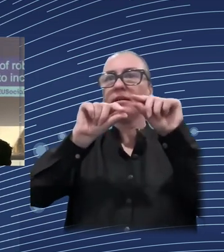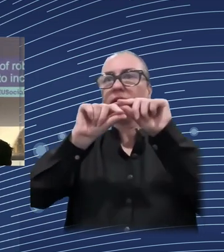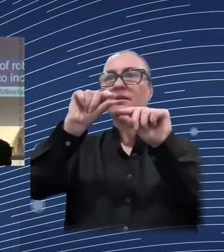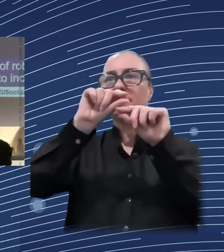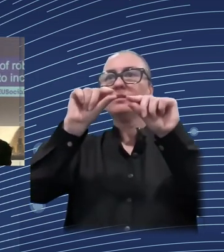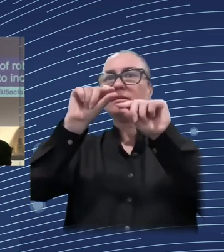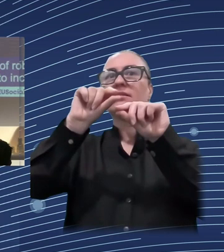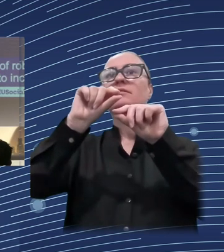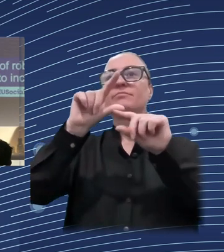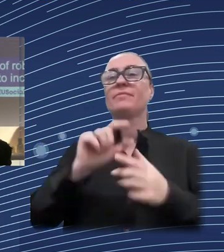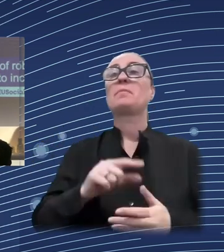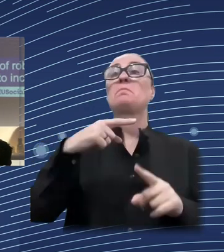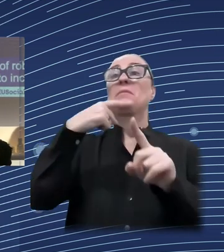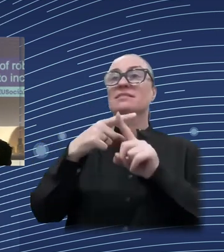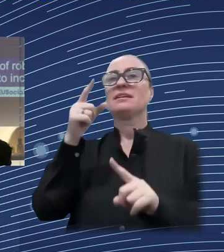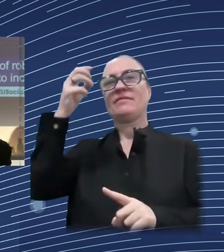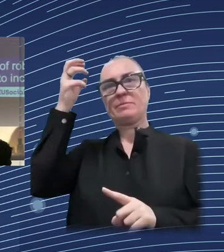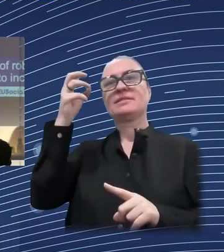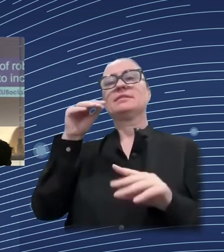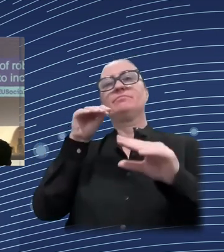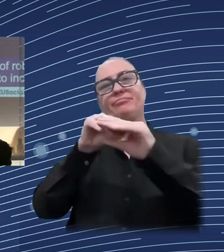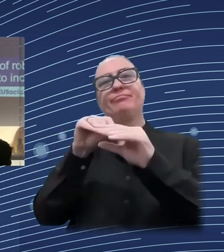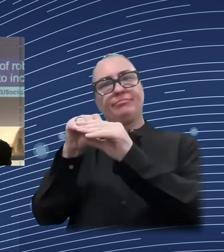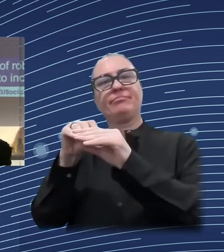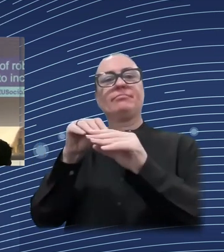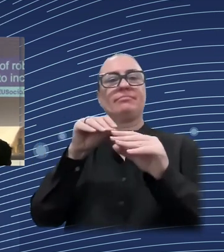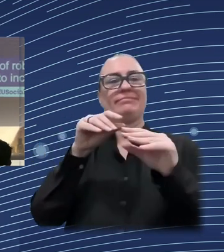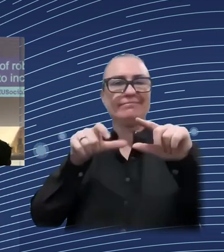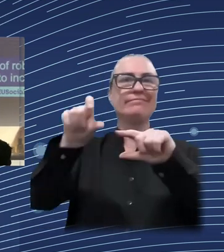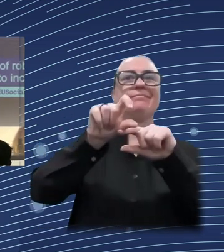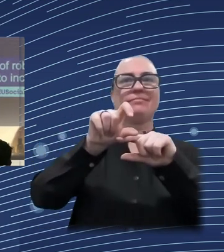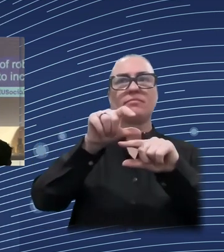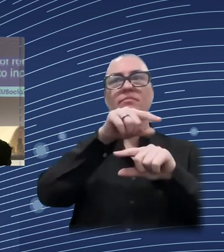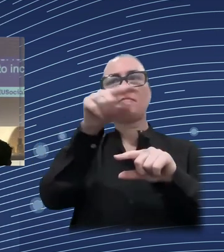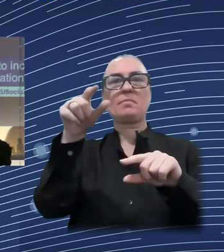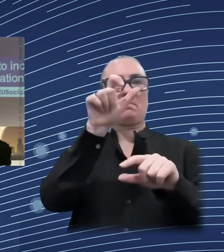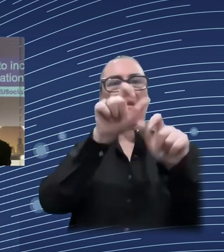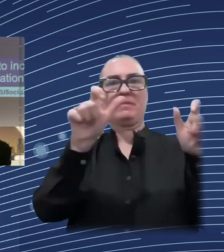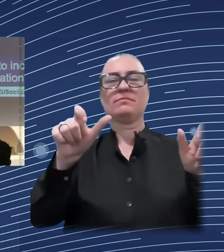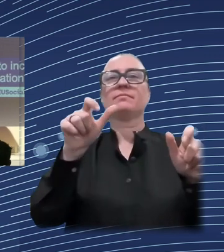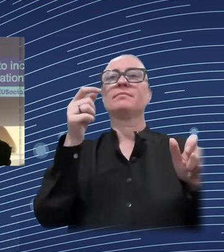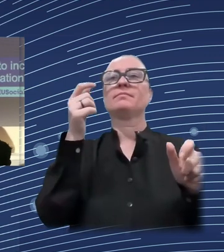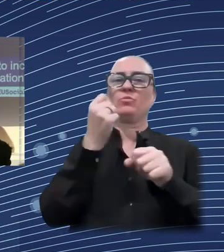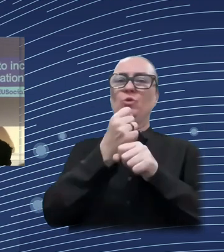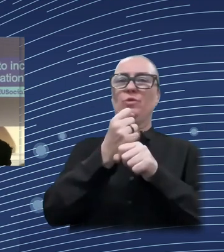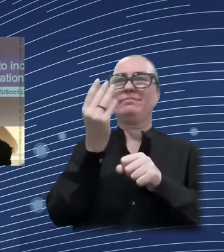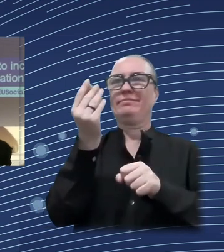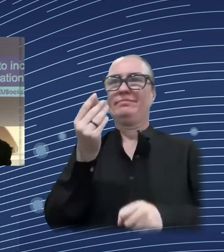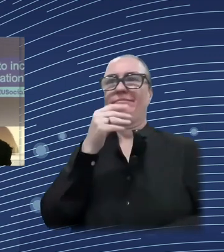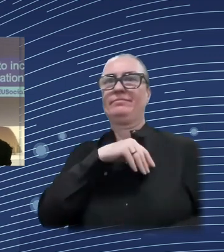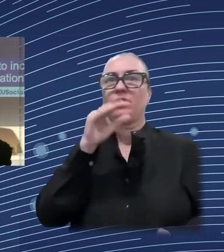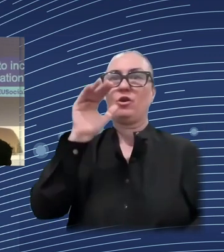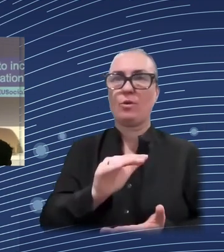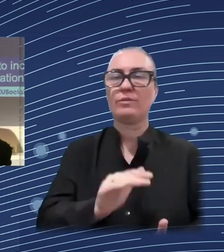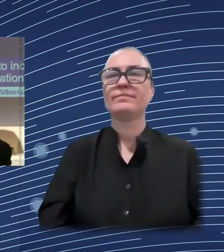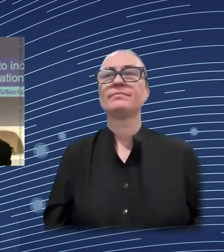firstly with household formation when we're thinking about household level incomes. So you might have one person in a household in a